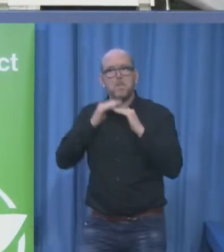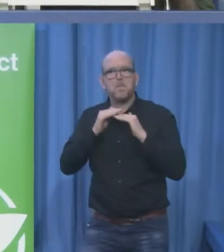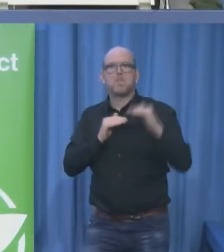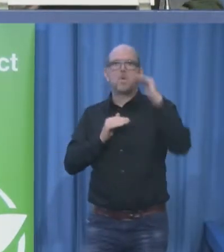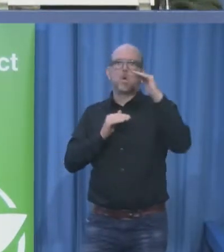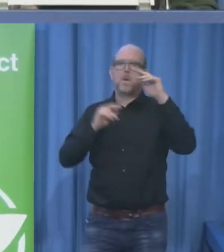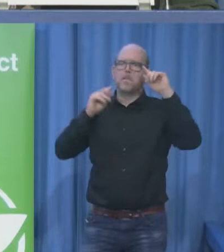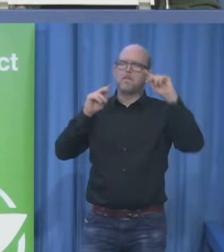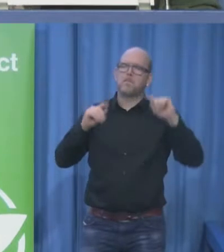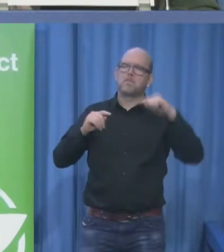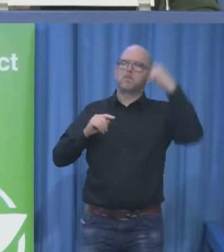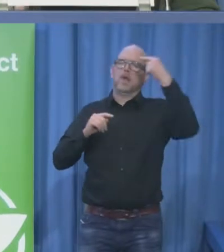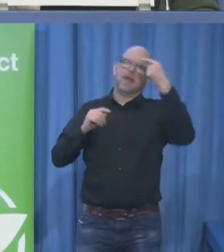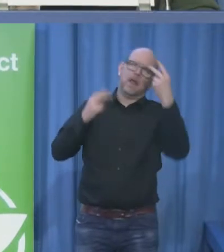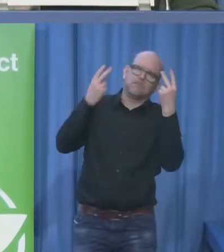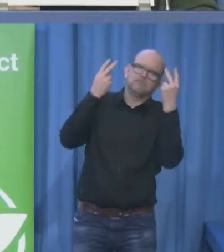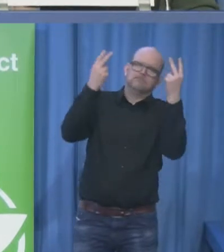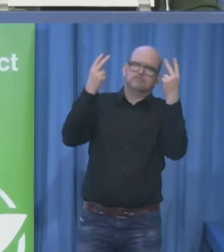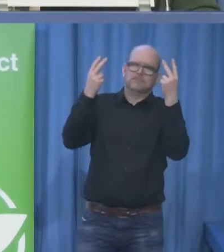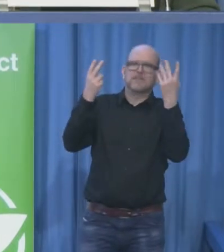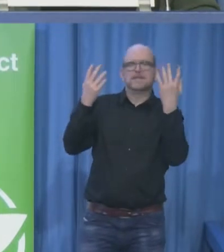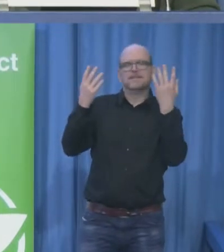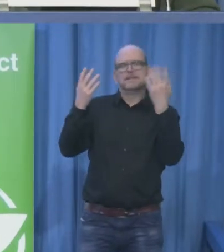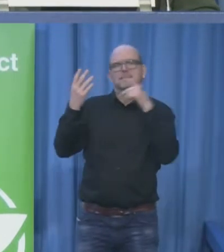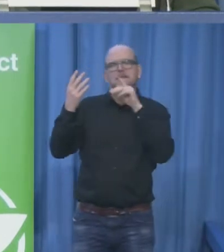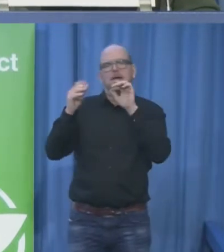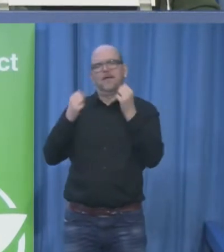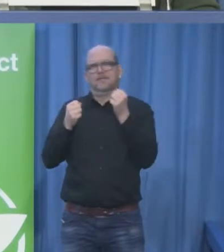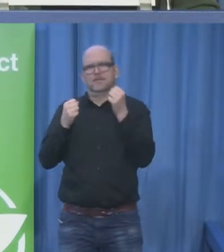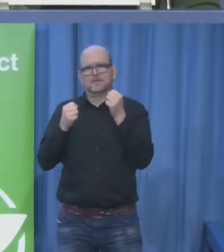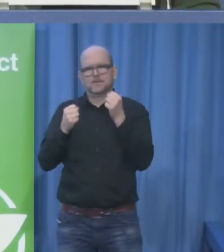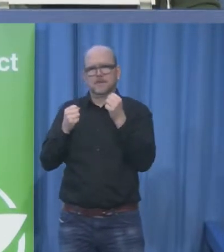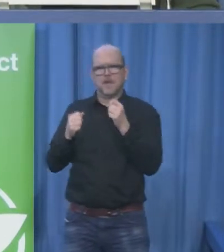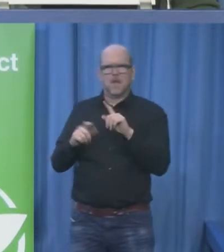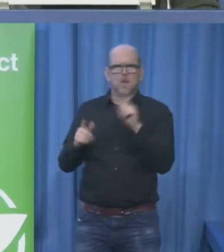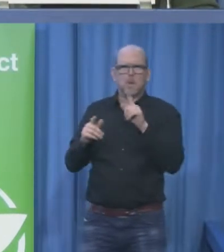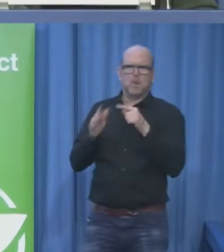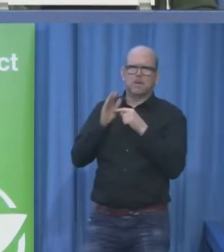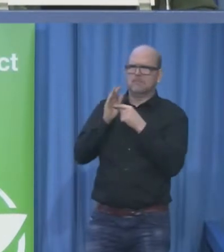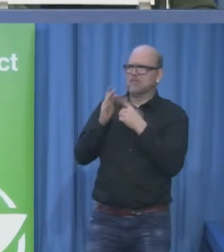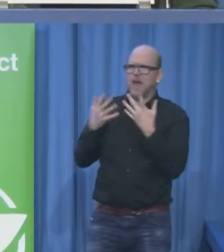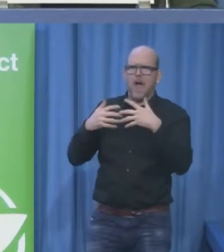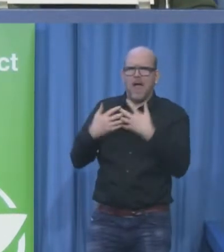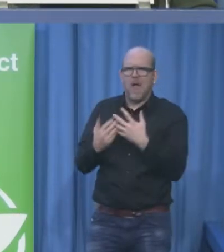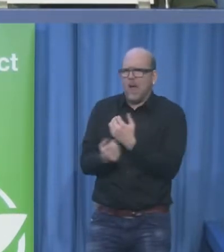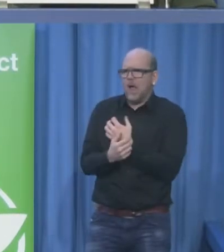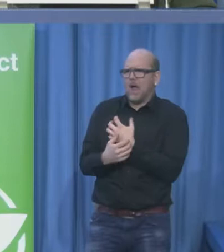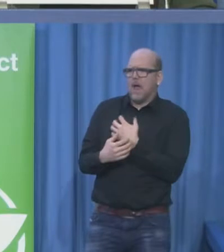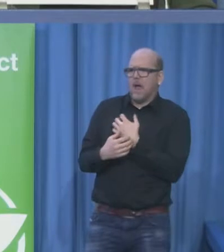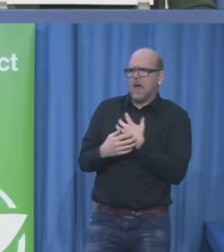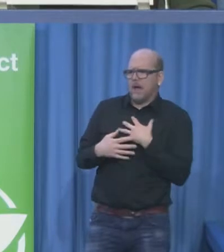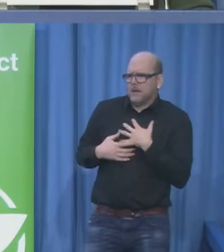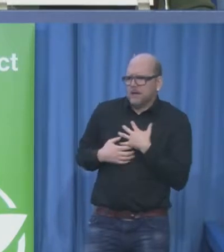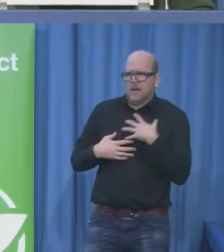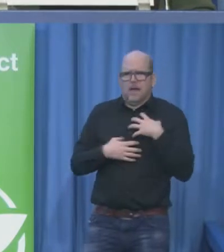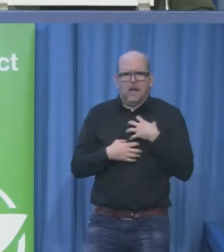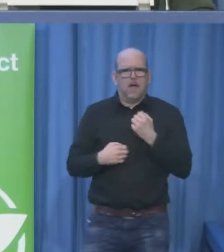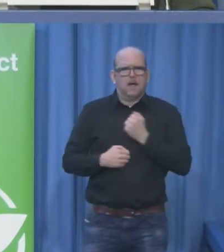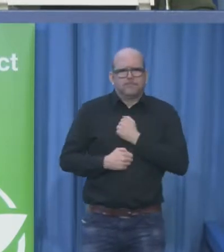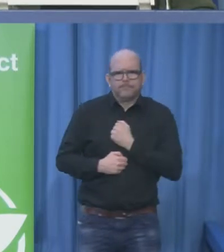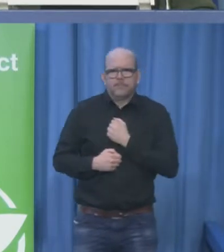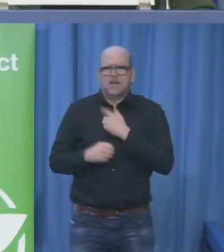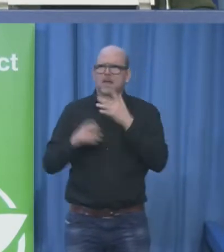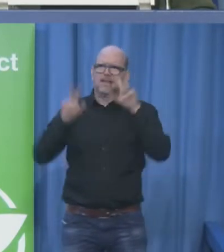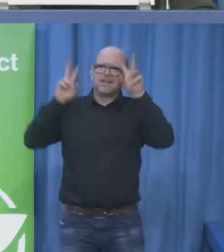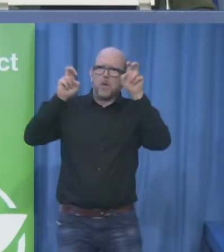found, frankly, in the United States, is that a lot of the broadcasters want you to make a business case and show